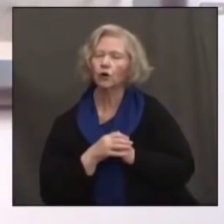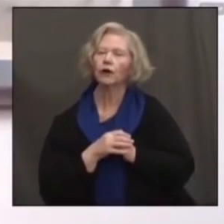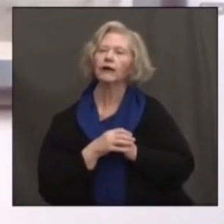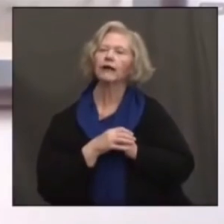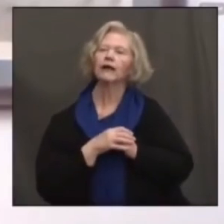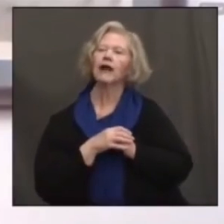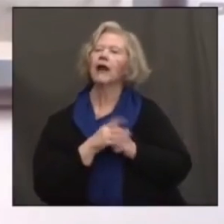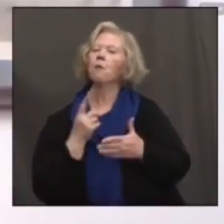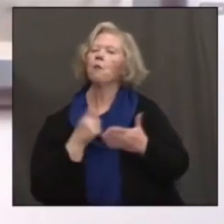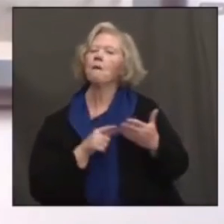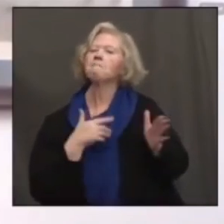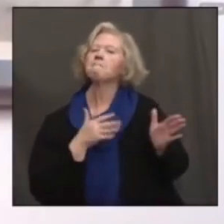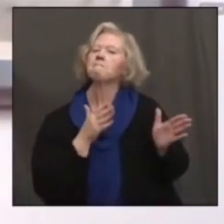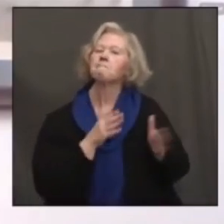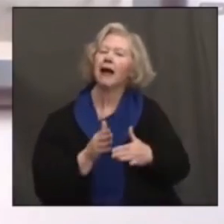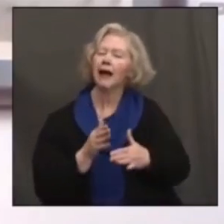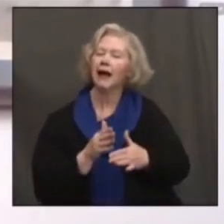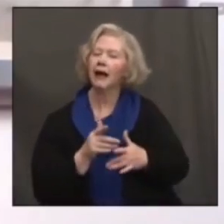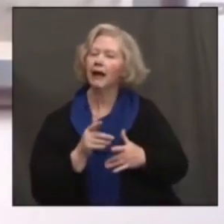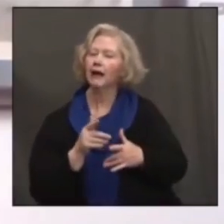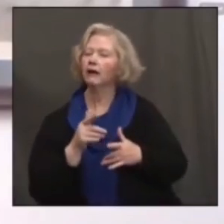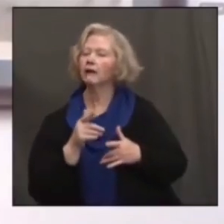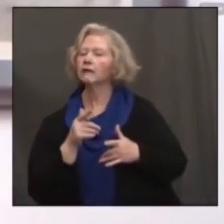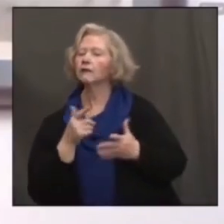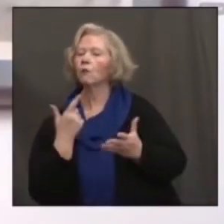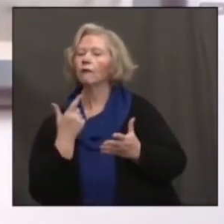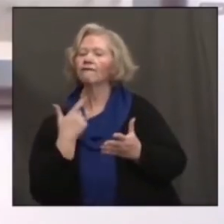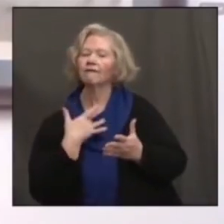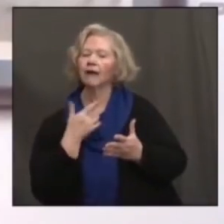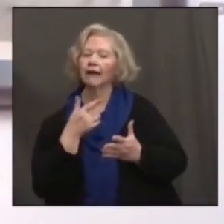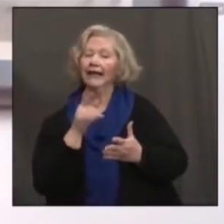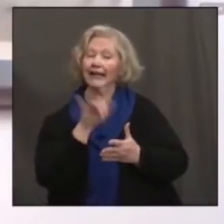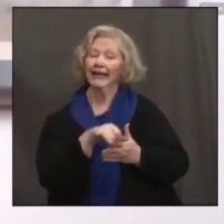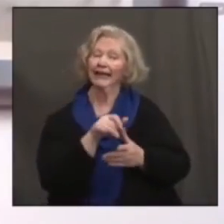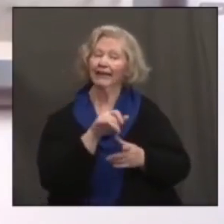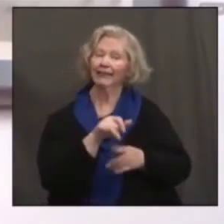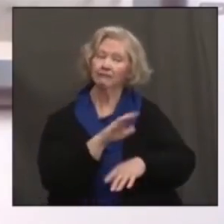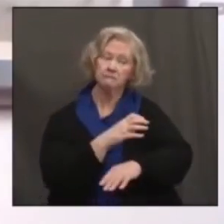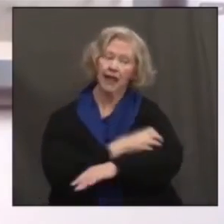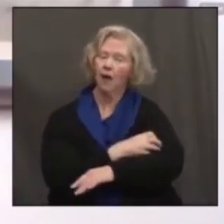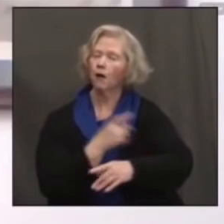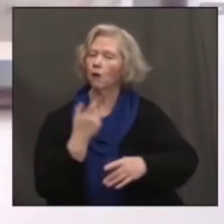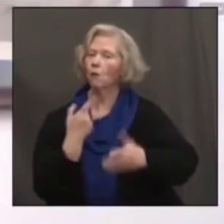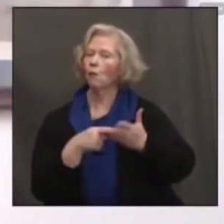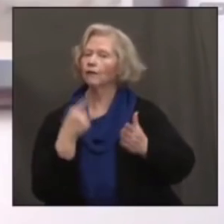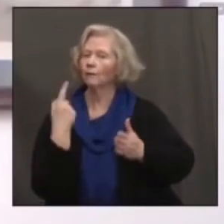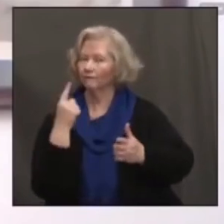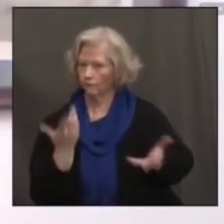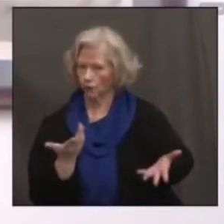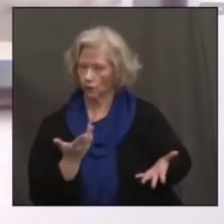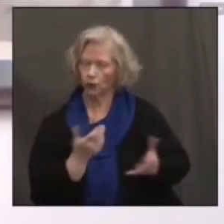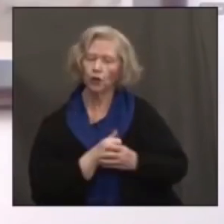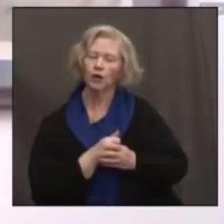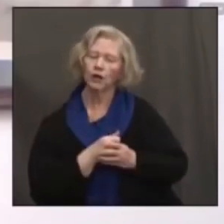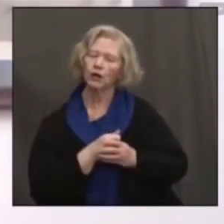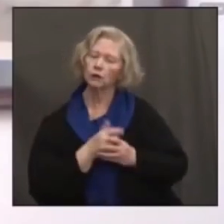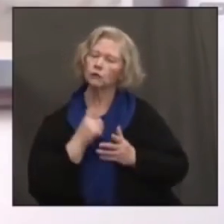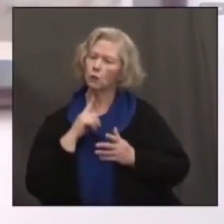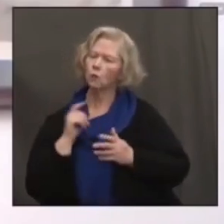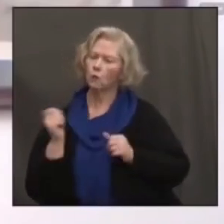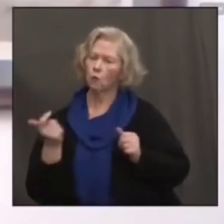that are going to move forward in order for our various departments and our partners to be able to